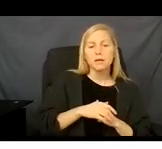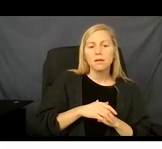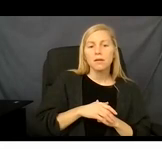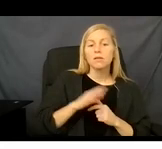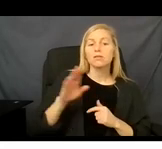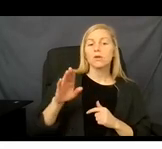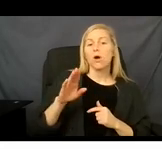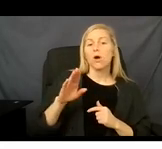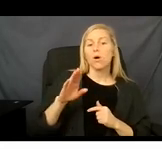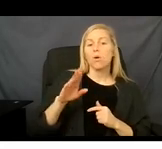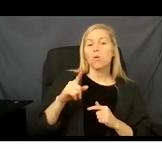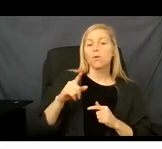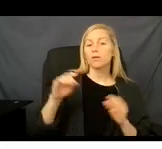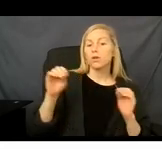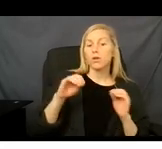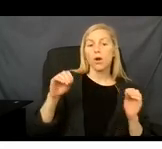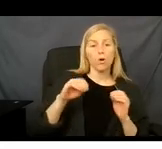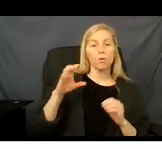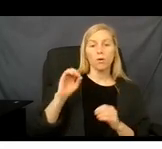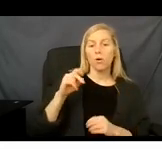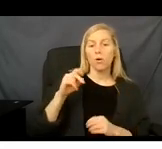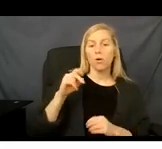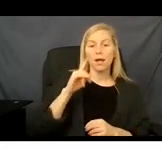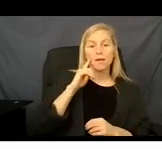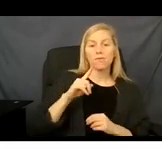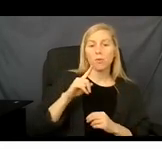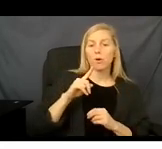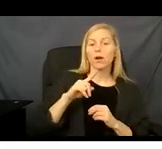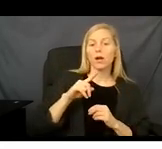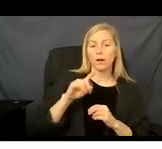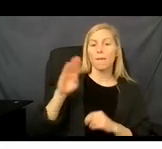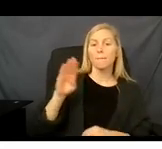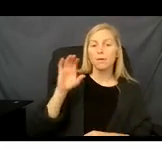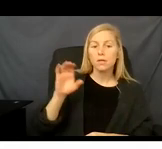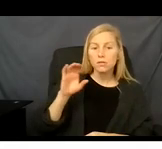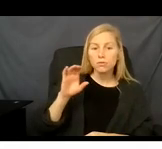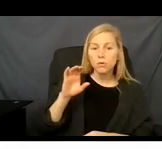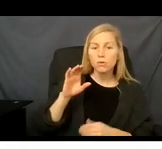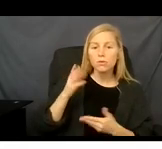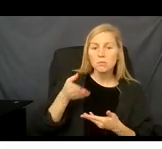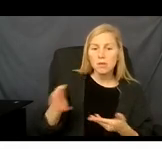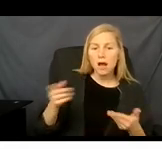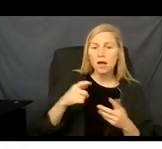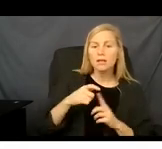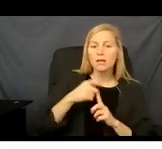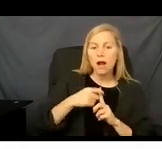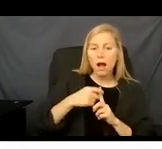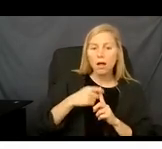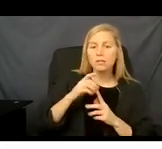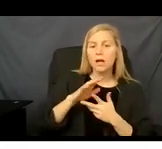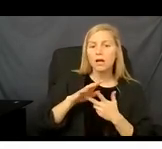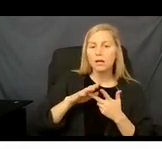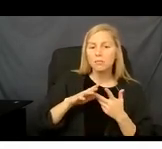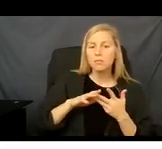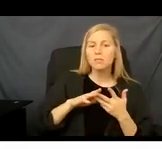condoms, diaphragms, and contraceptive creams. Those would have no co-pay. For